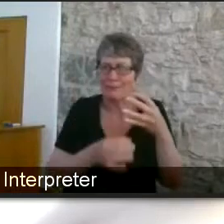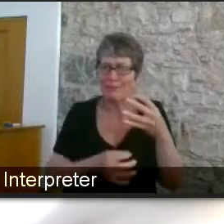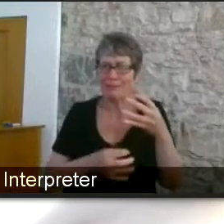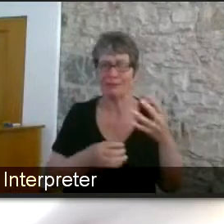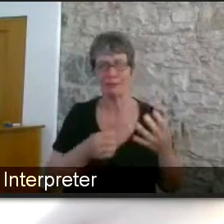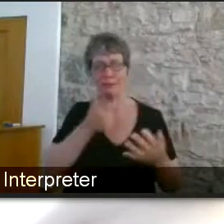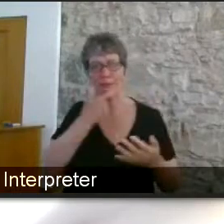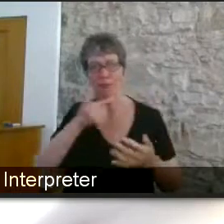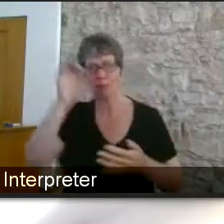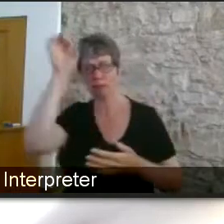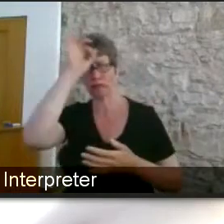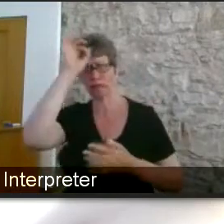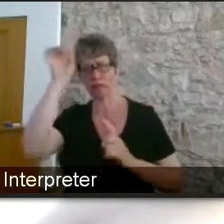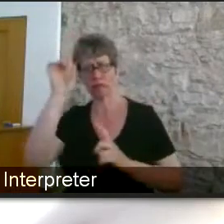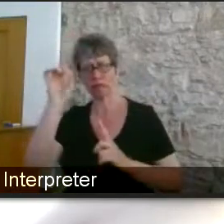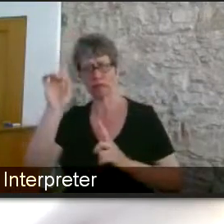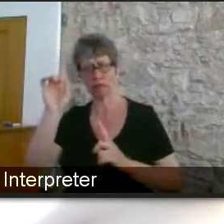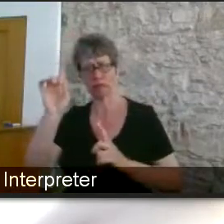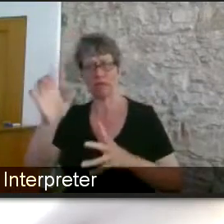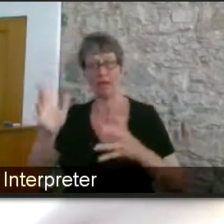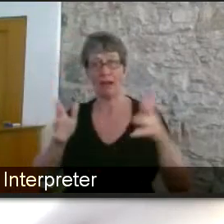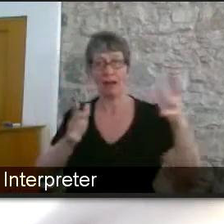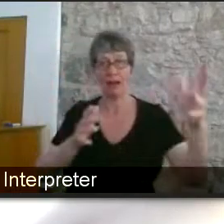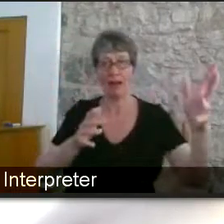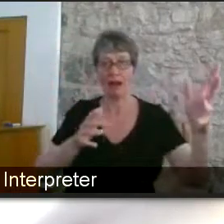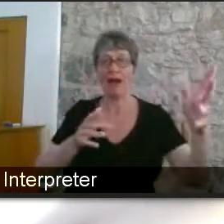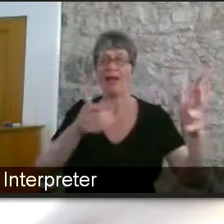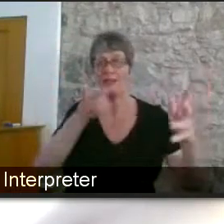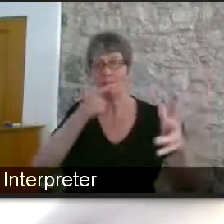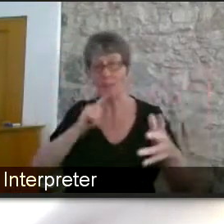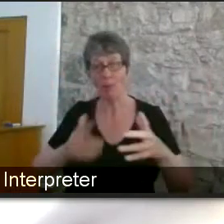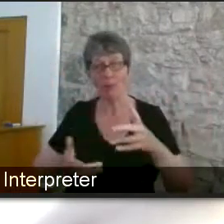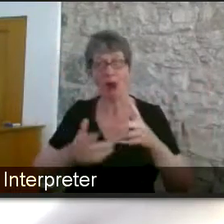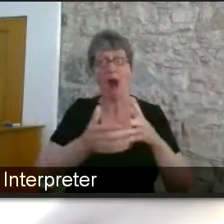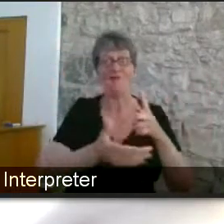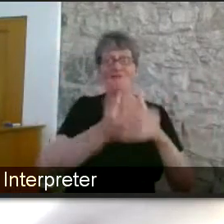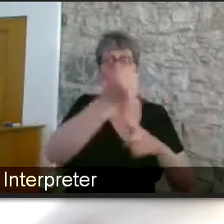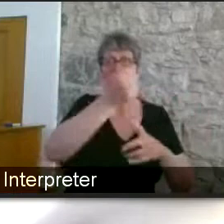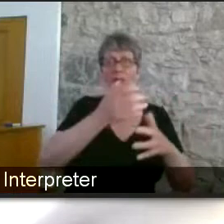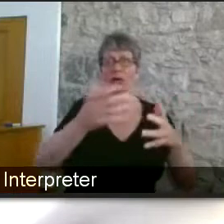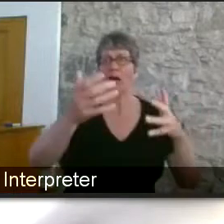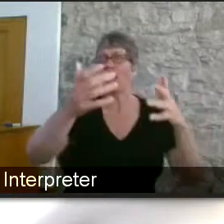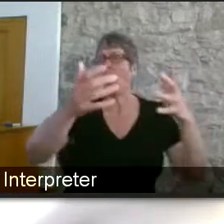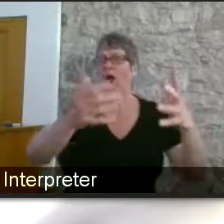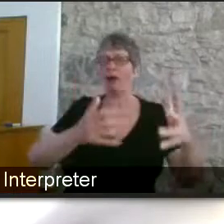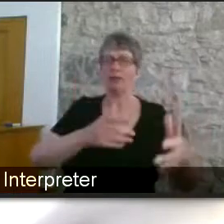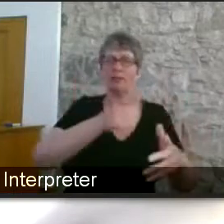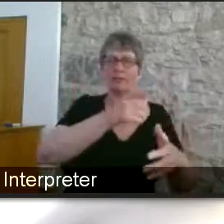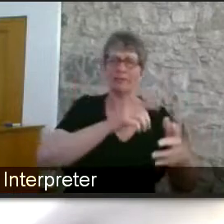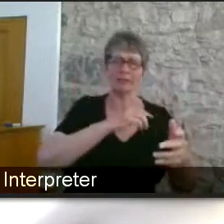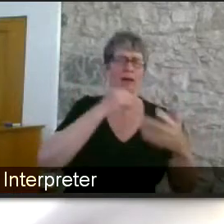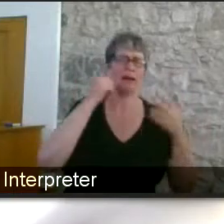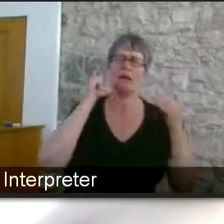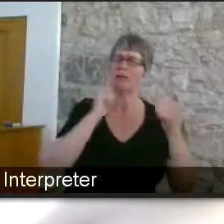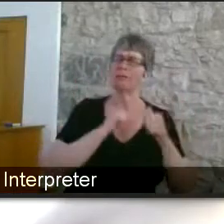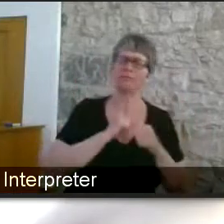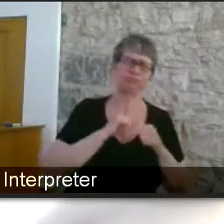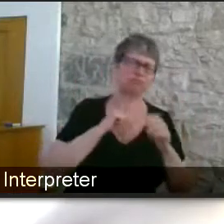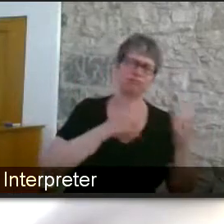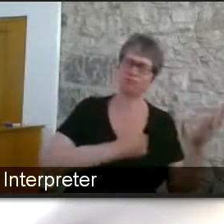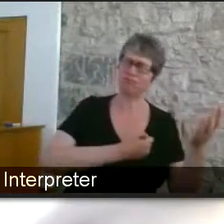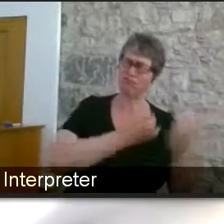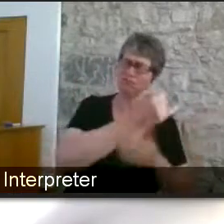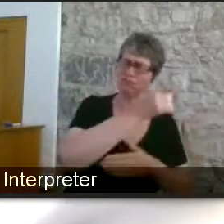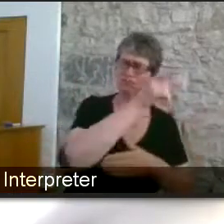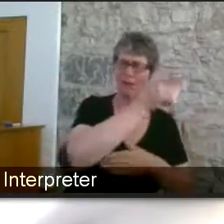and then when they do find out about it they're either completely put off because of the delays the issues then then then the the staff member